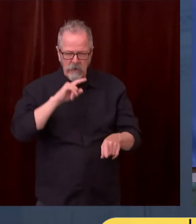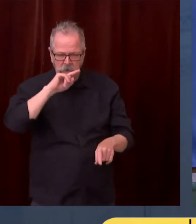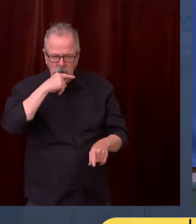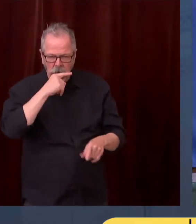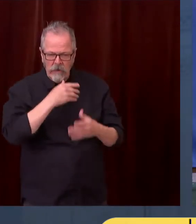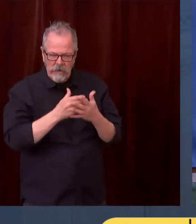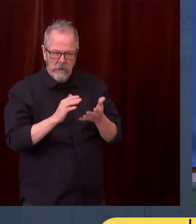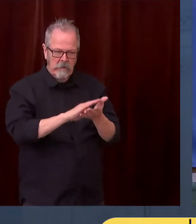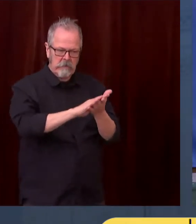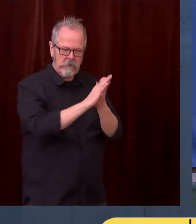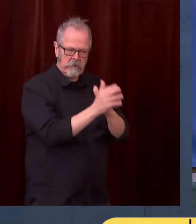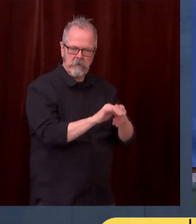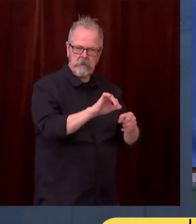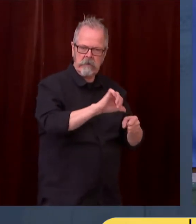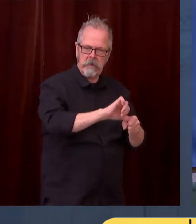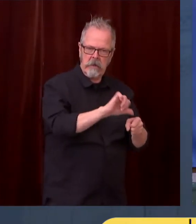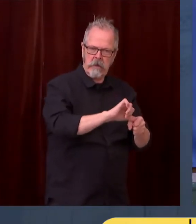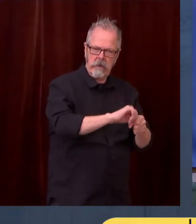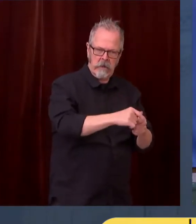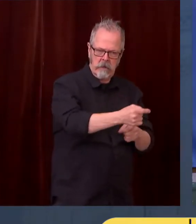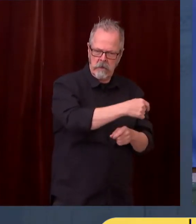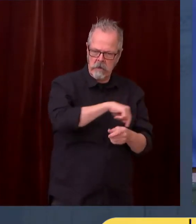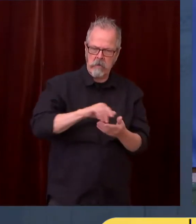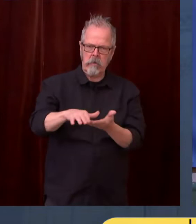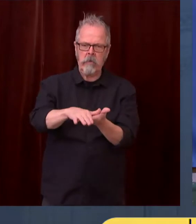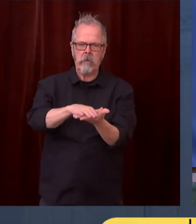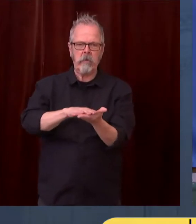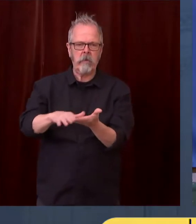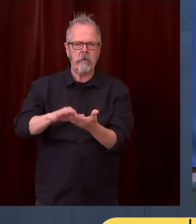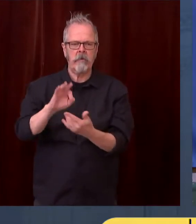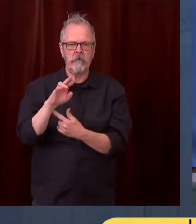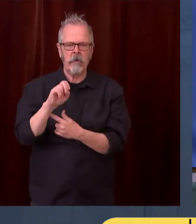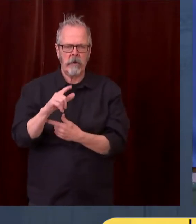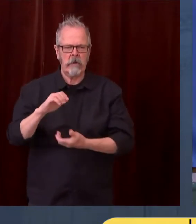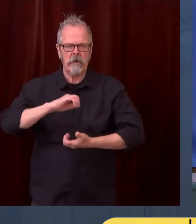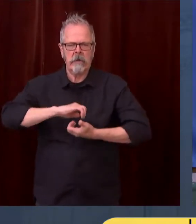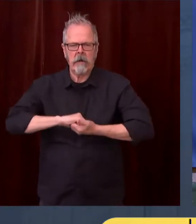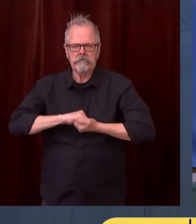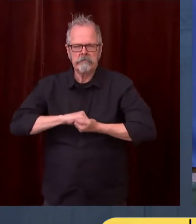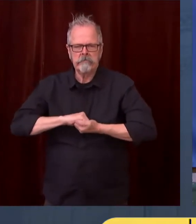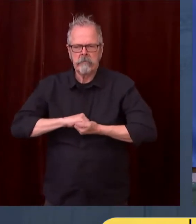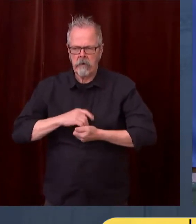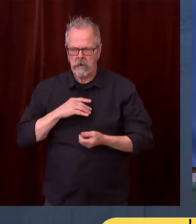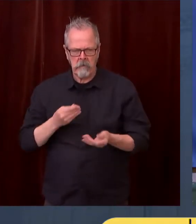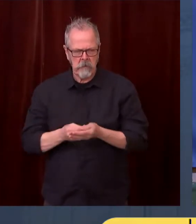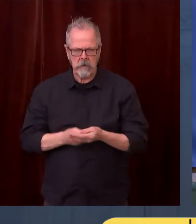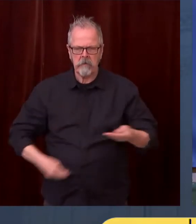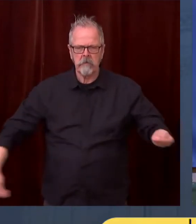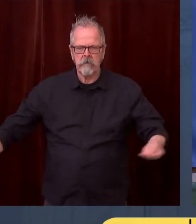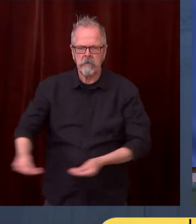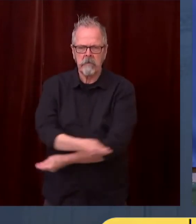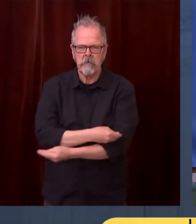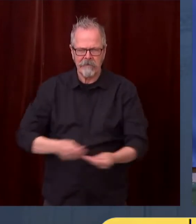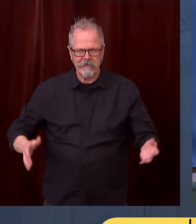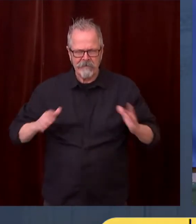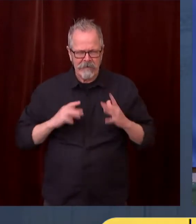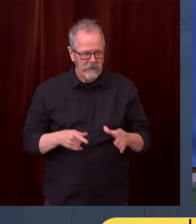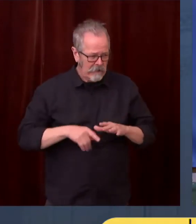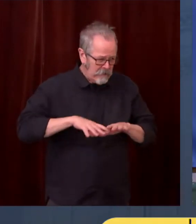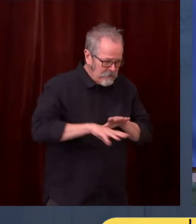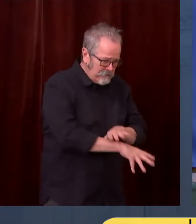We had IBEW members talking about the job creation opportunities